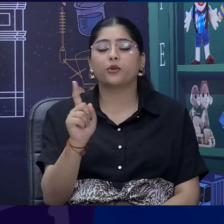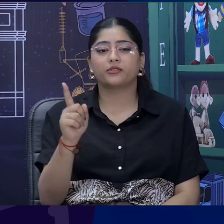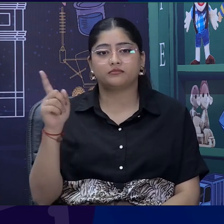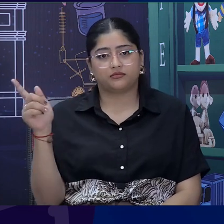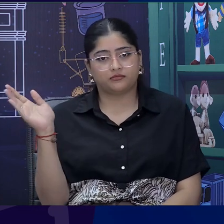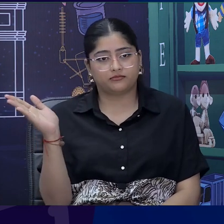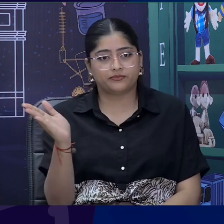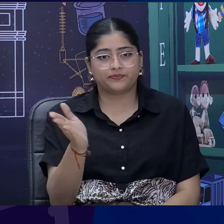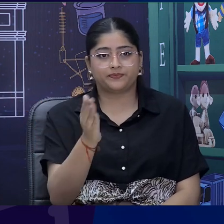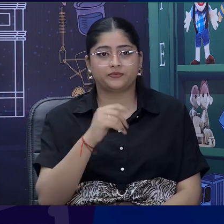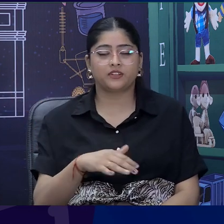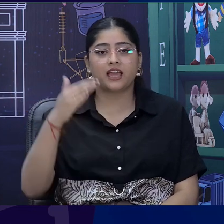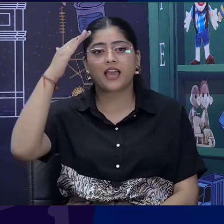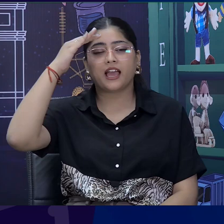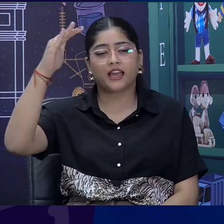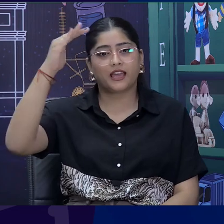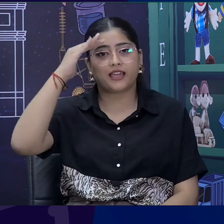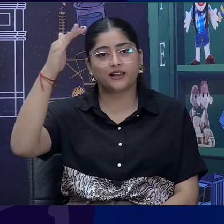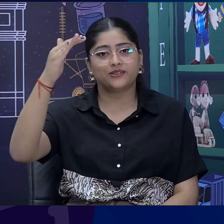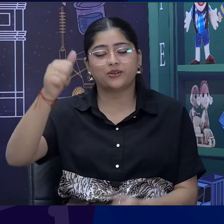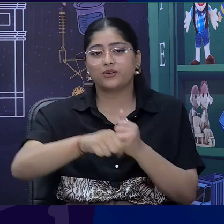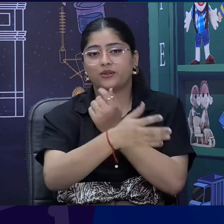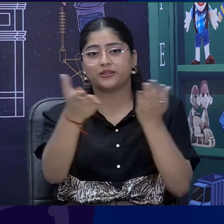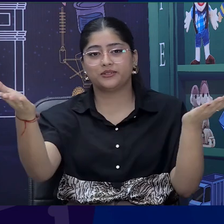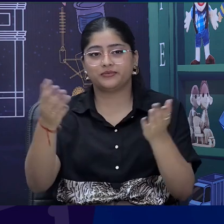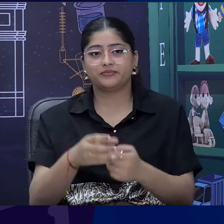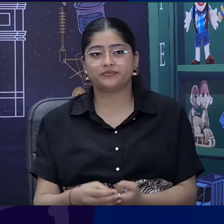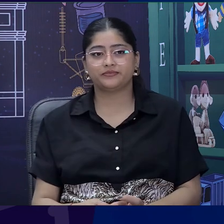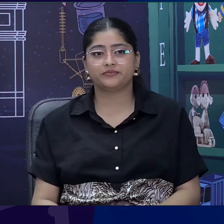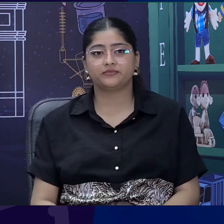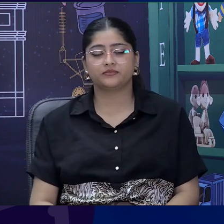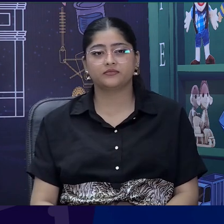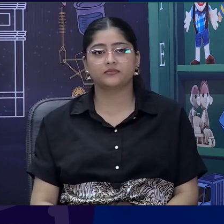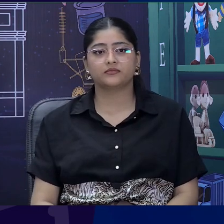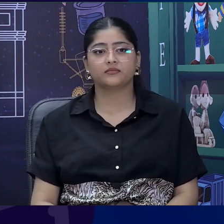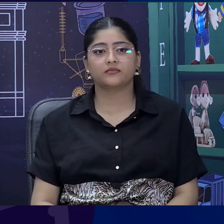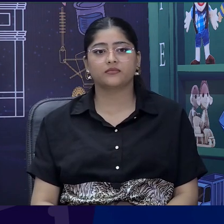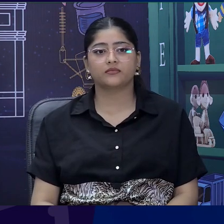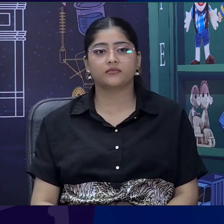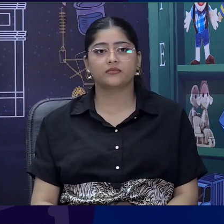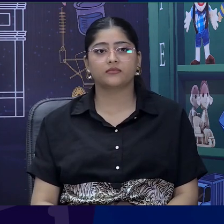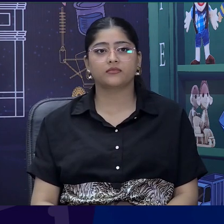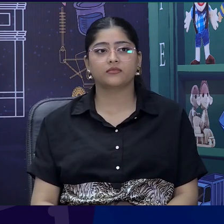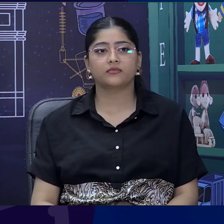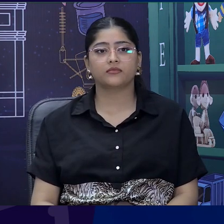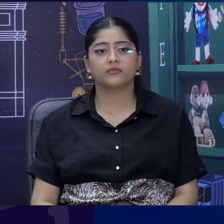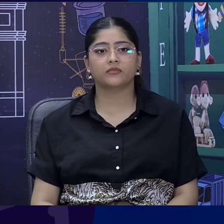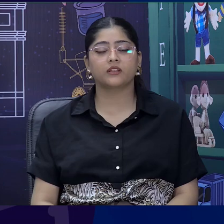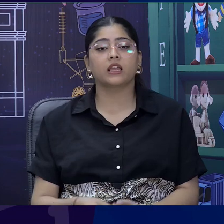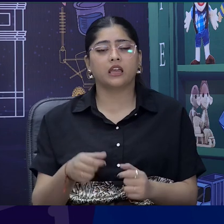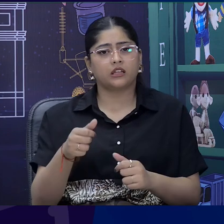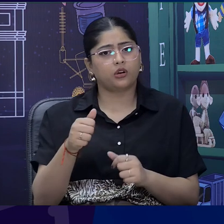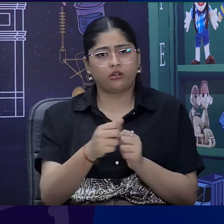Hello. Hello everyone. You can see I have wear a